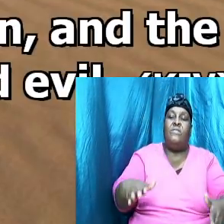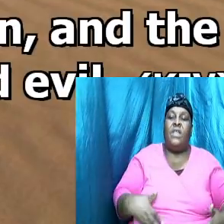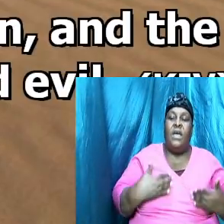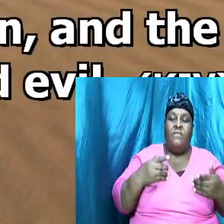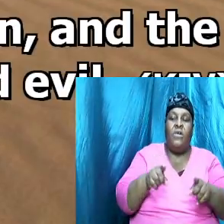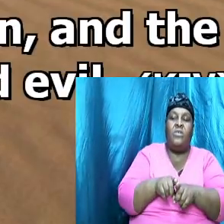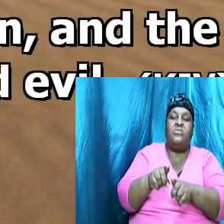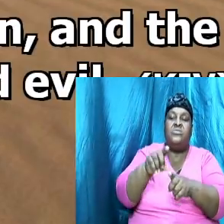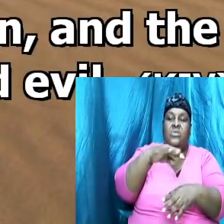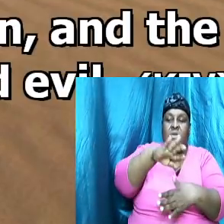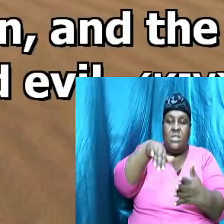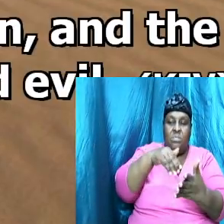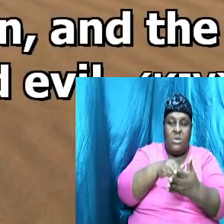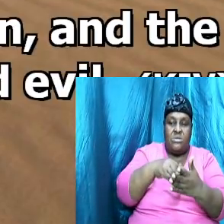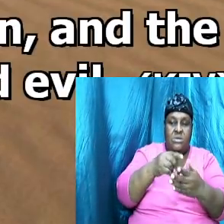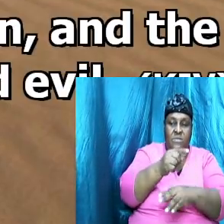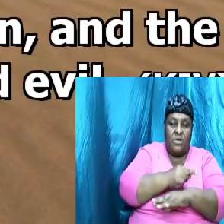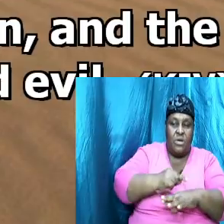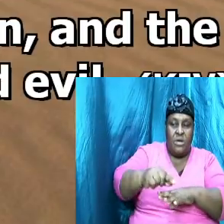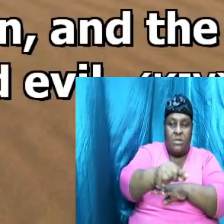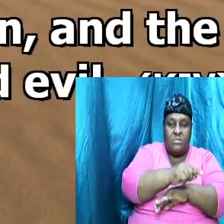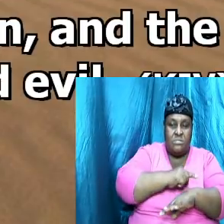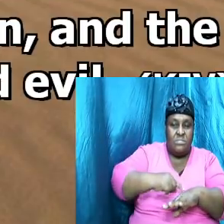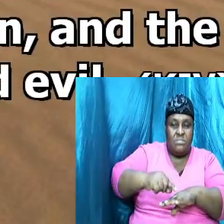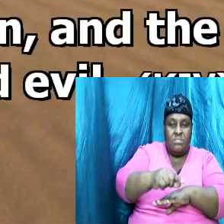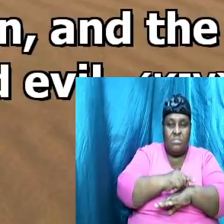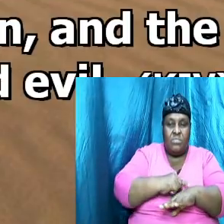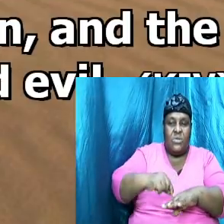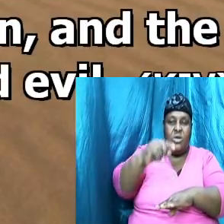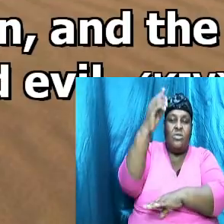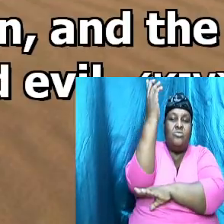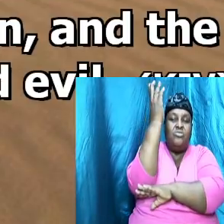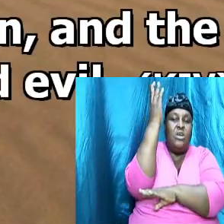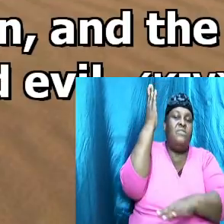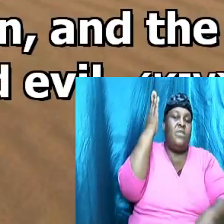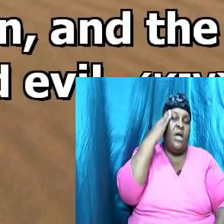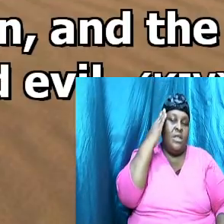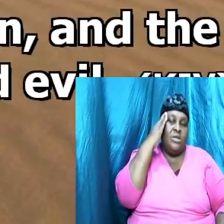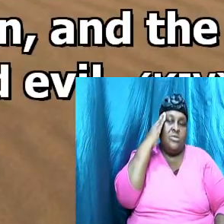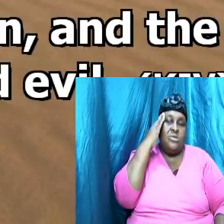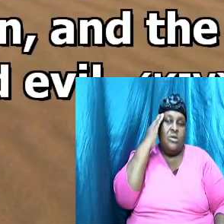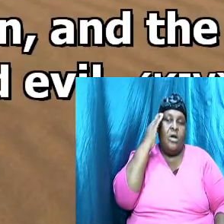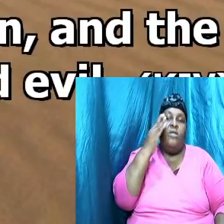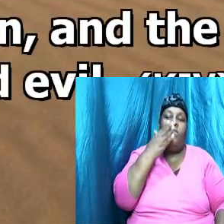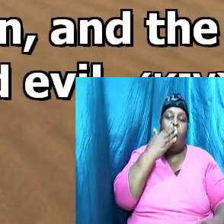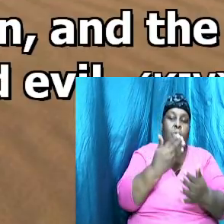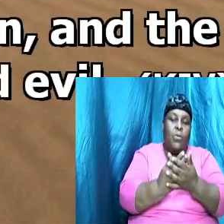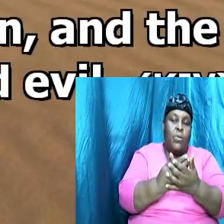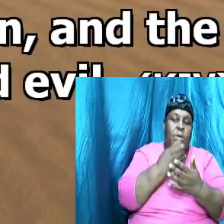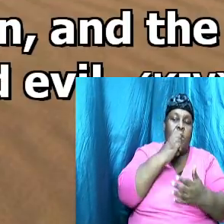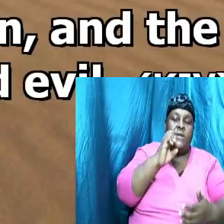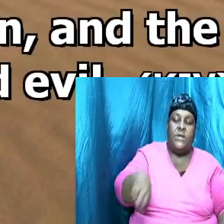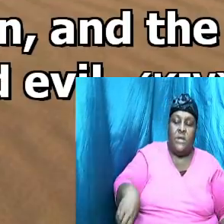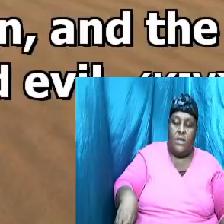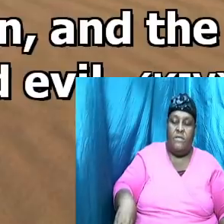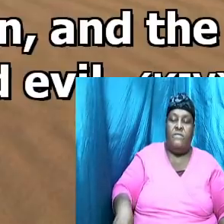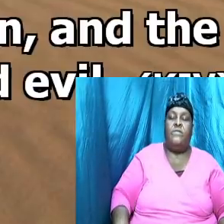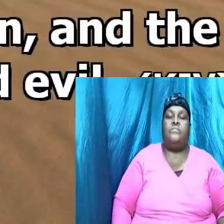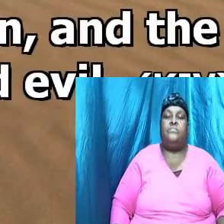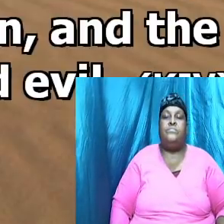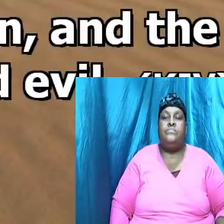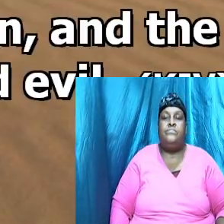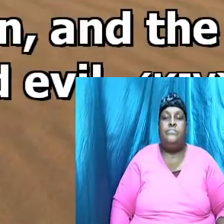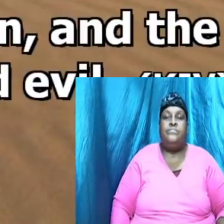in the midst of the garden and the tree of knowledge of good and